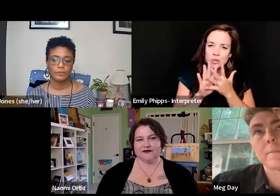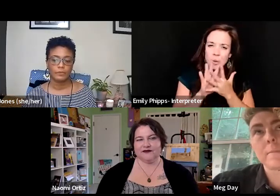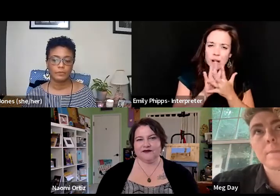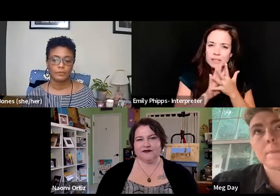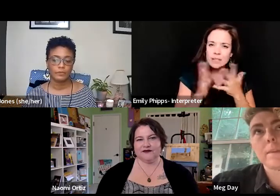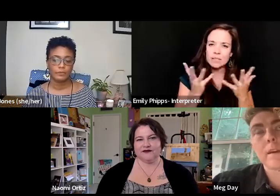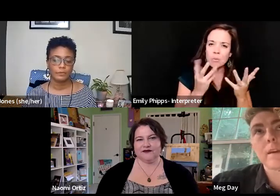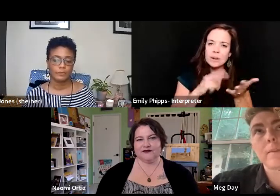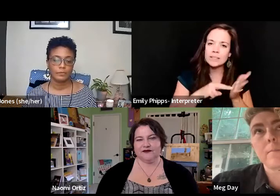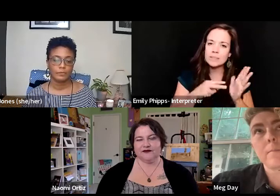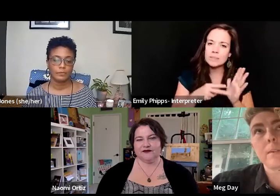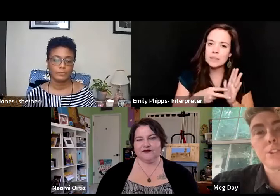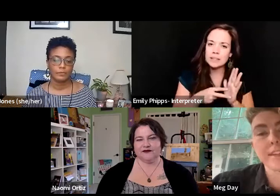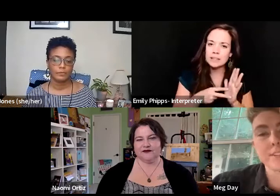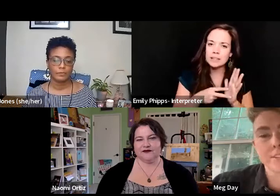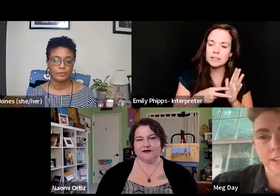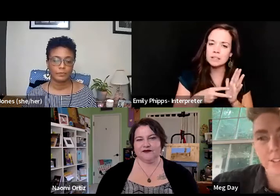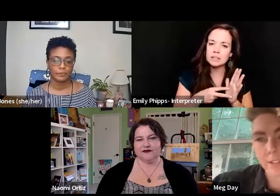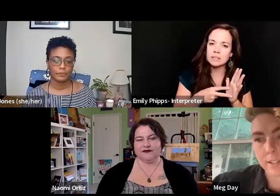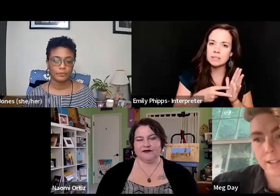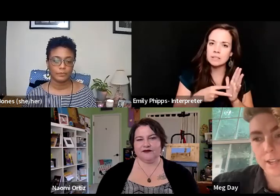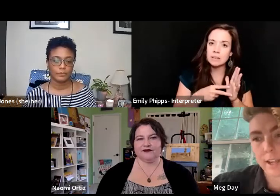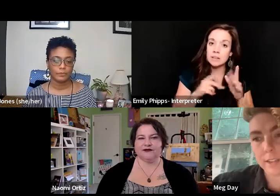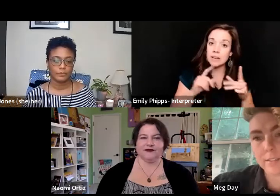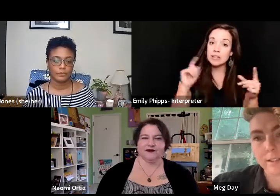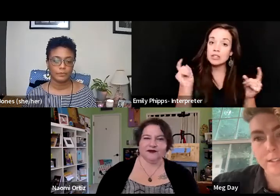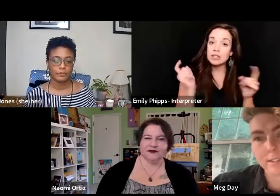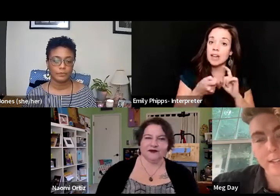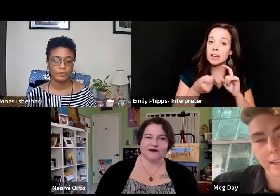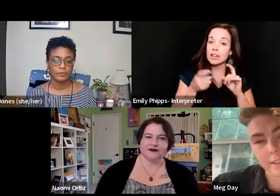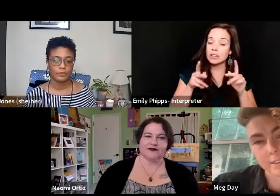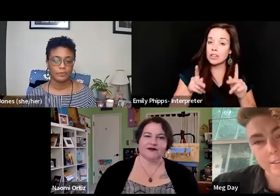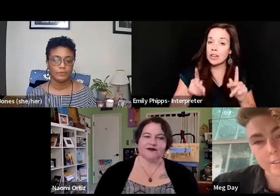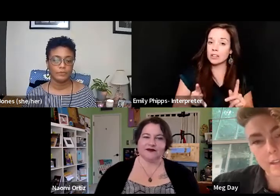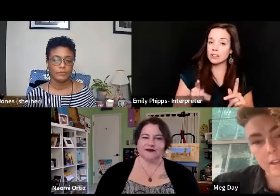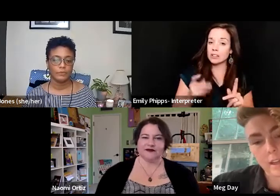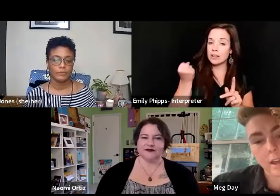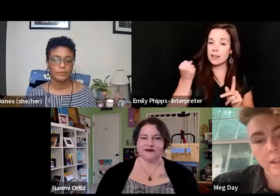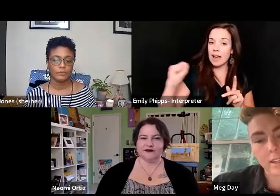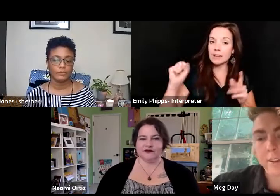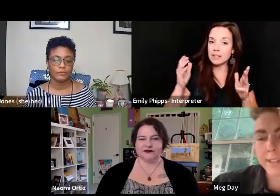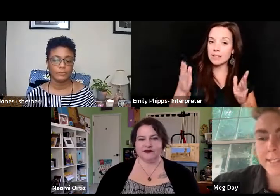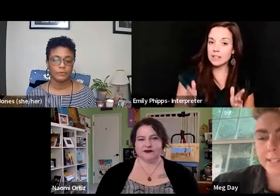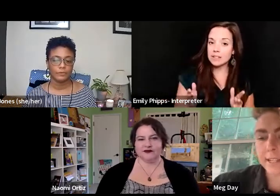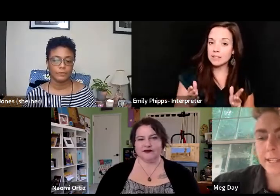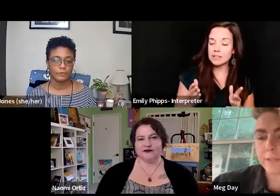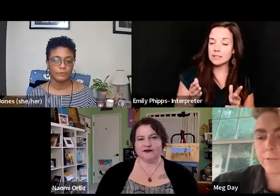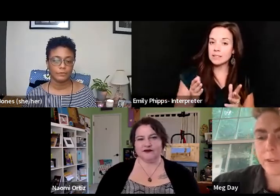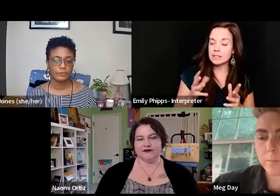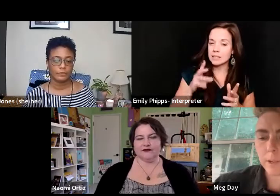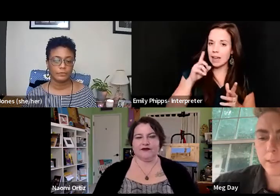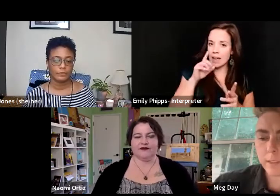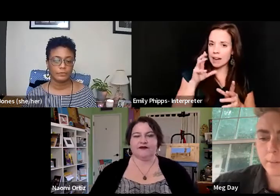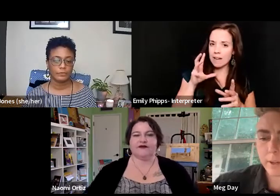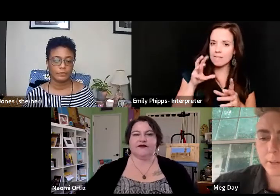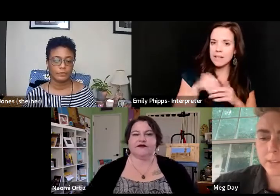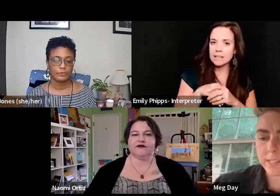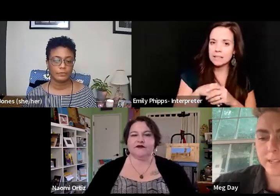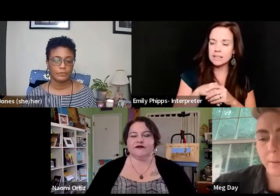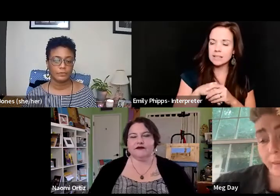means to be, um, a change agent and an activist and, uh, invested in a framework